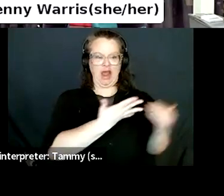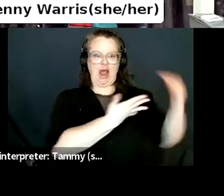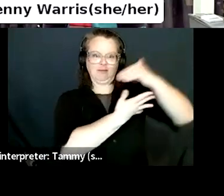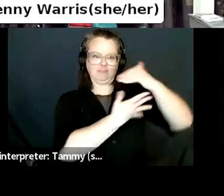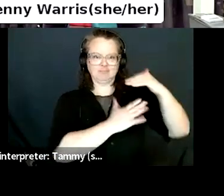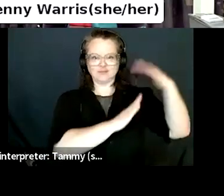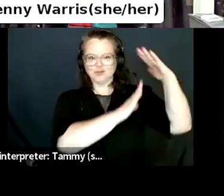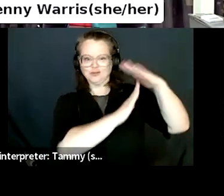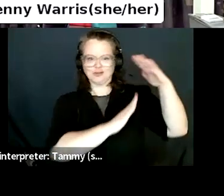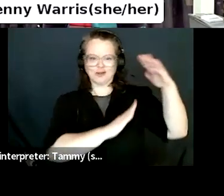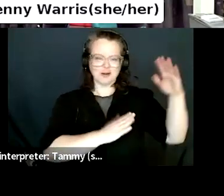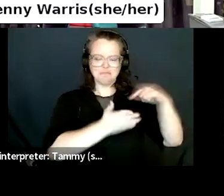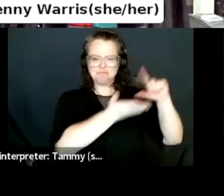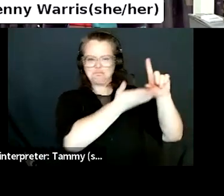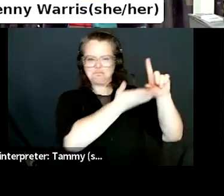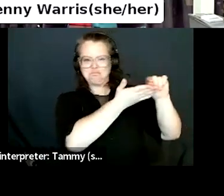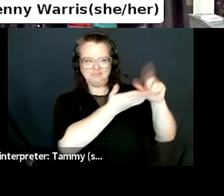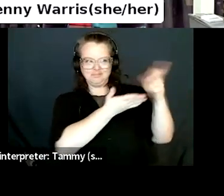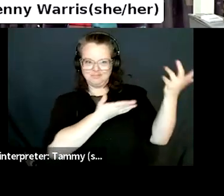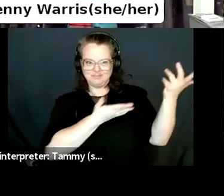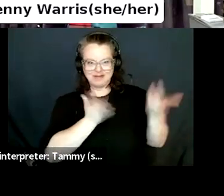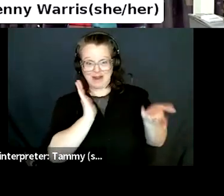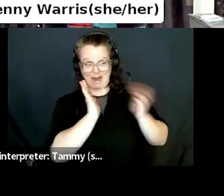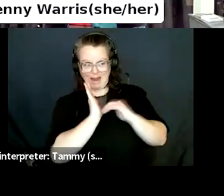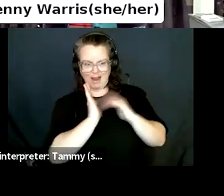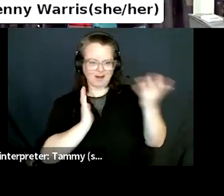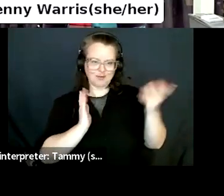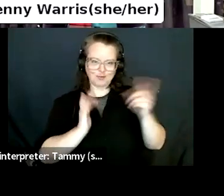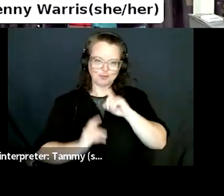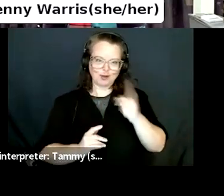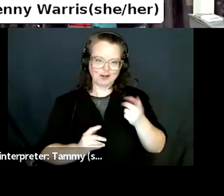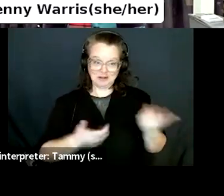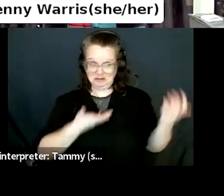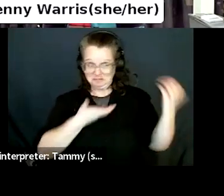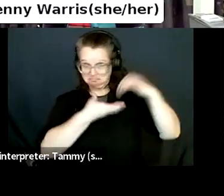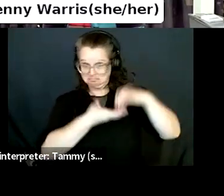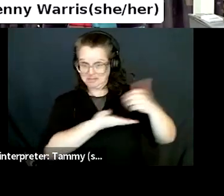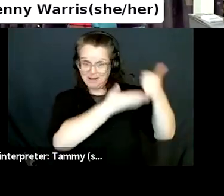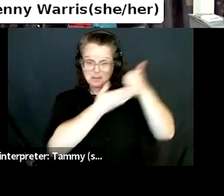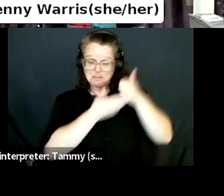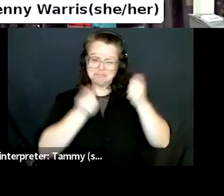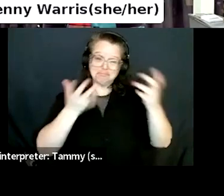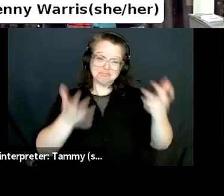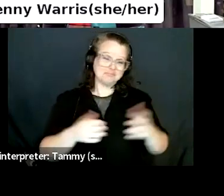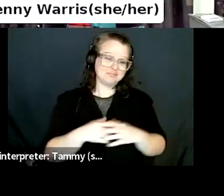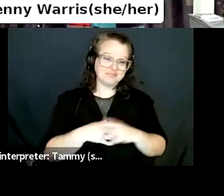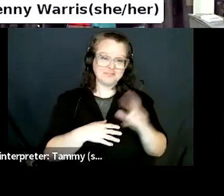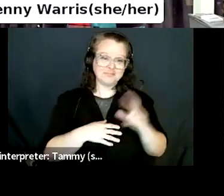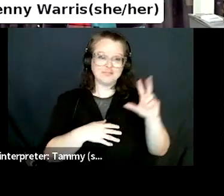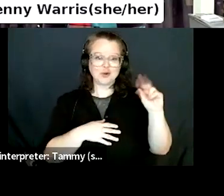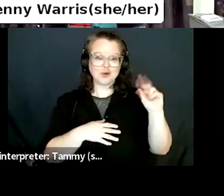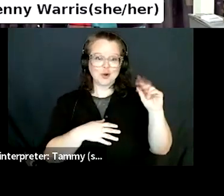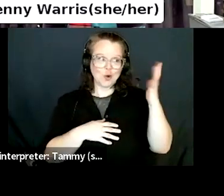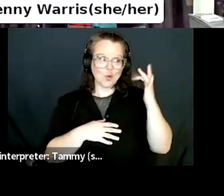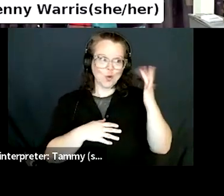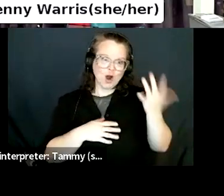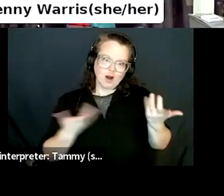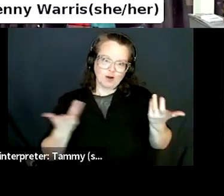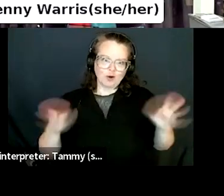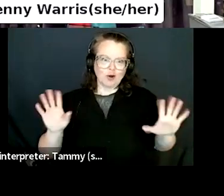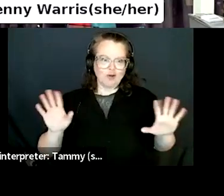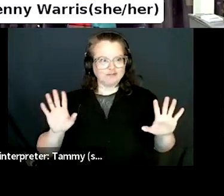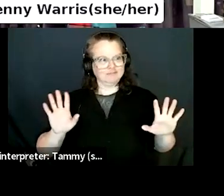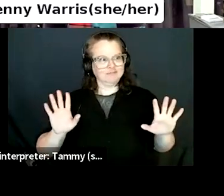marketing us or hooking us up with anything that'll be meaningful. Um, whether it's because we're mostly the queer horror store or